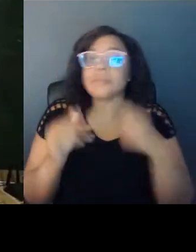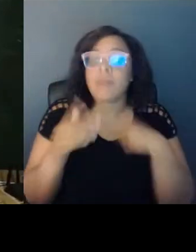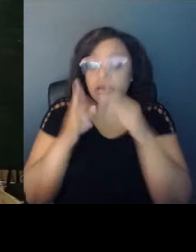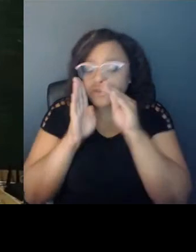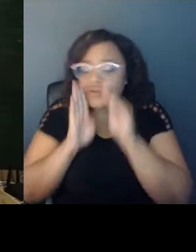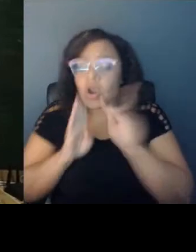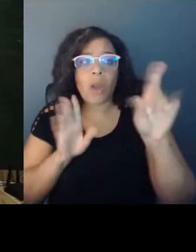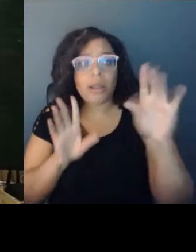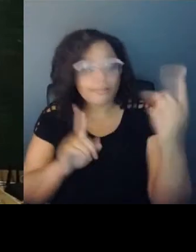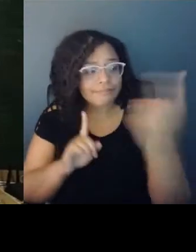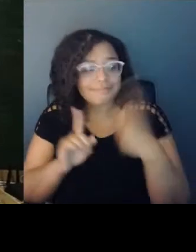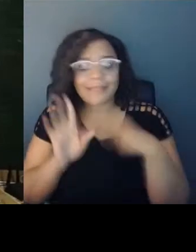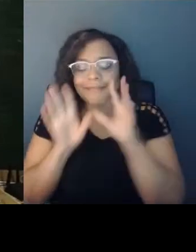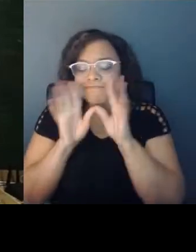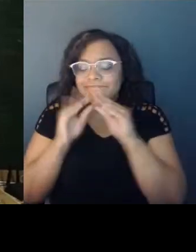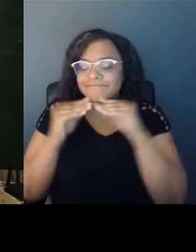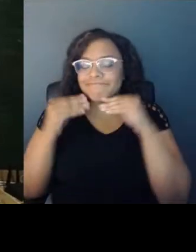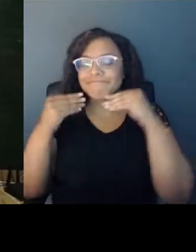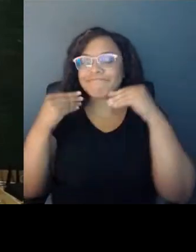smile.